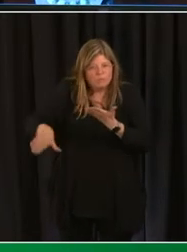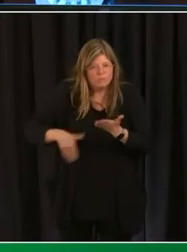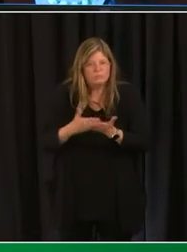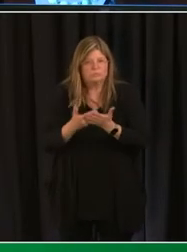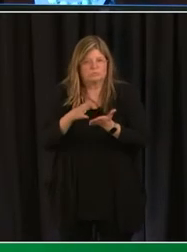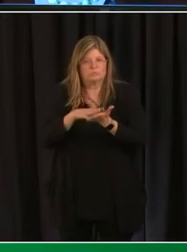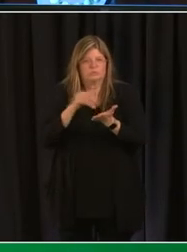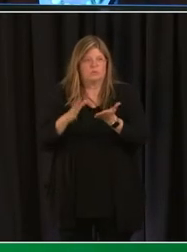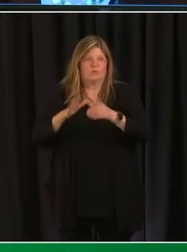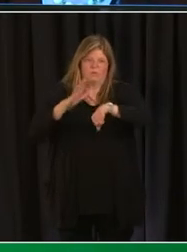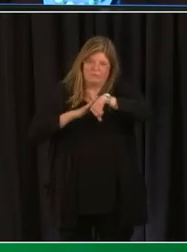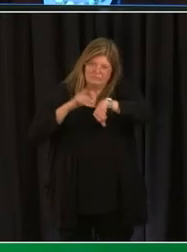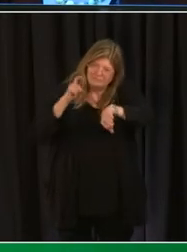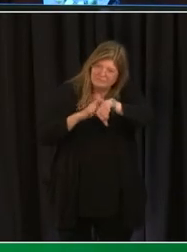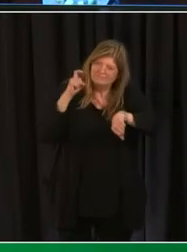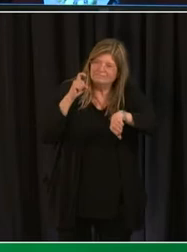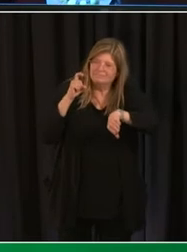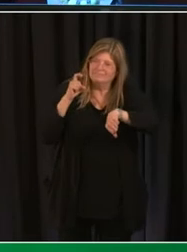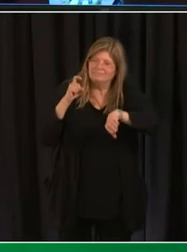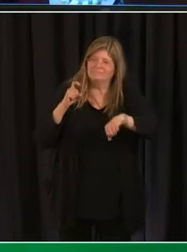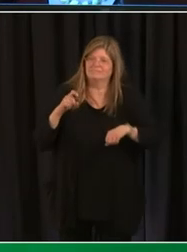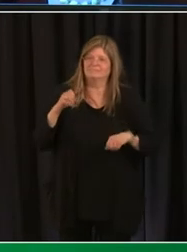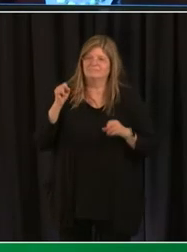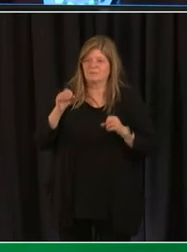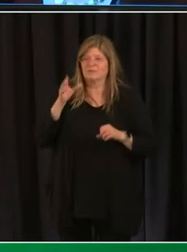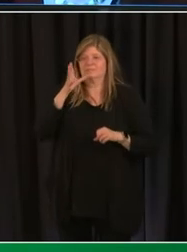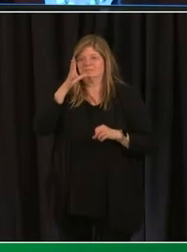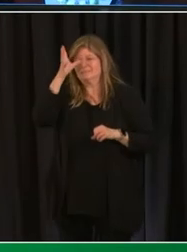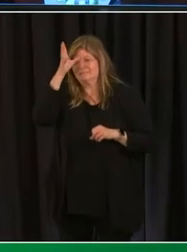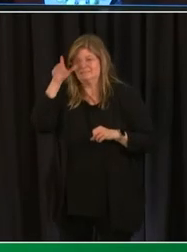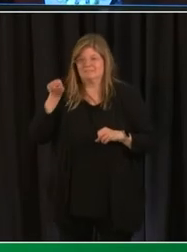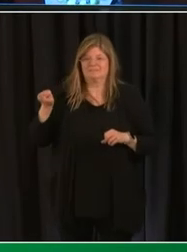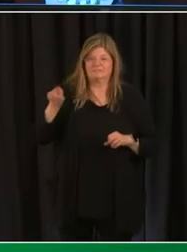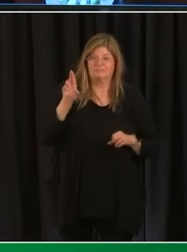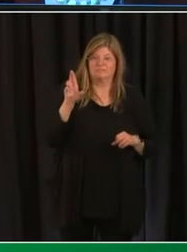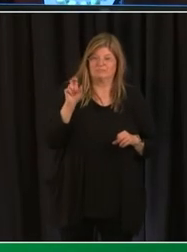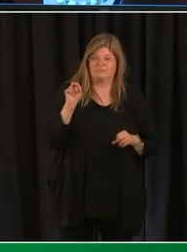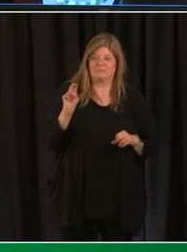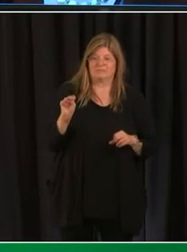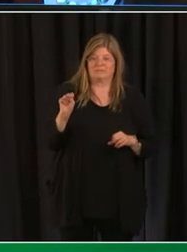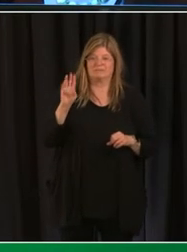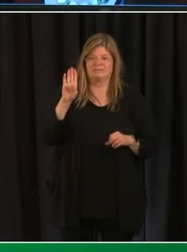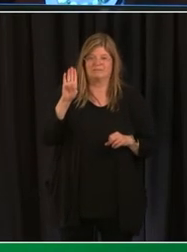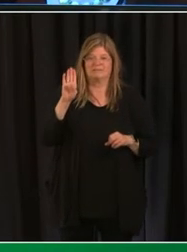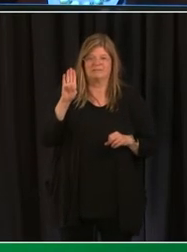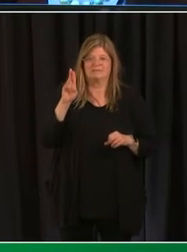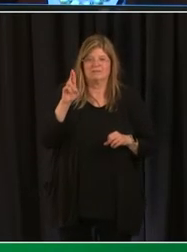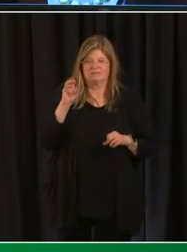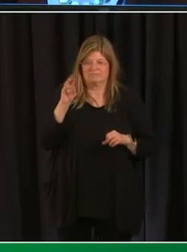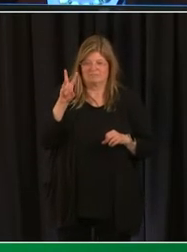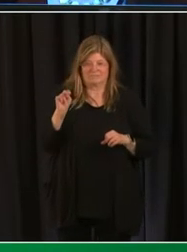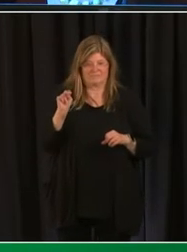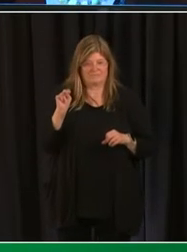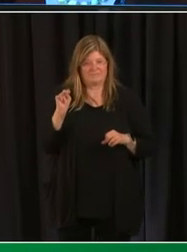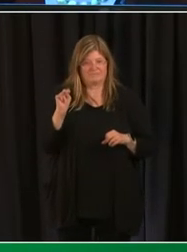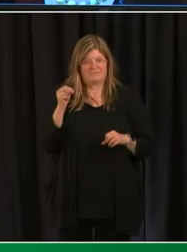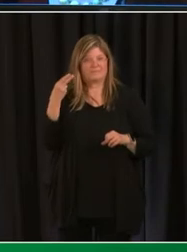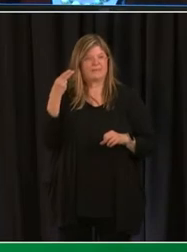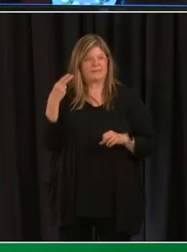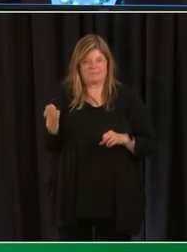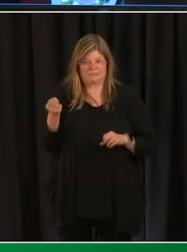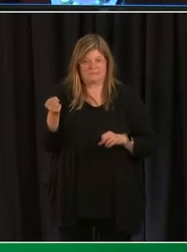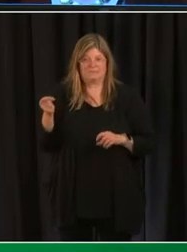and so a parent from Ron Brown High School wrote to us to share how much her son is enjoying participating